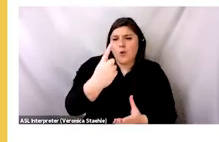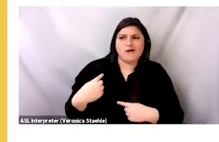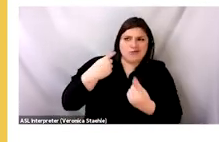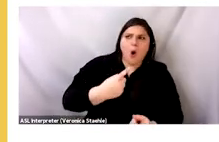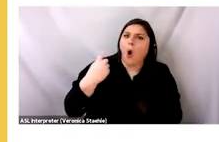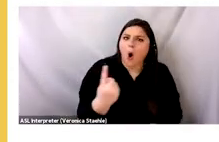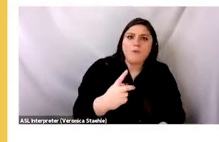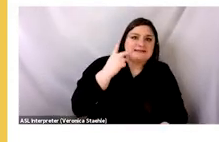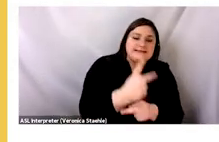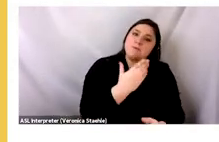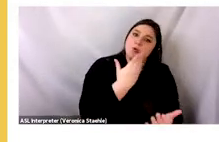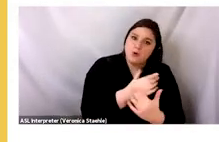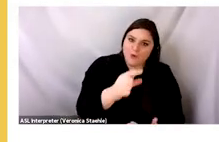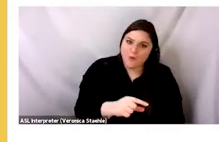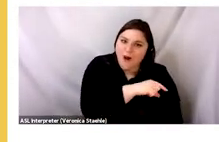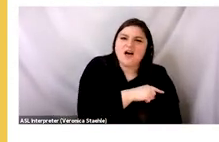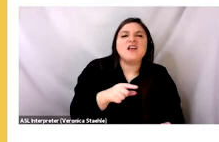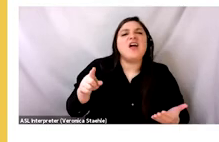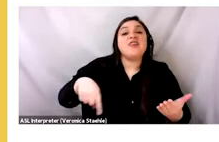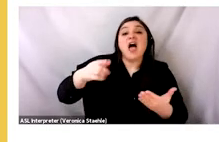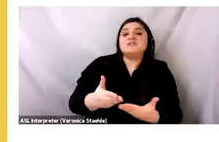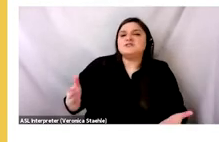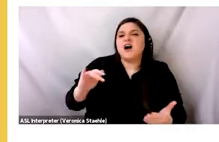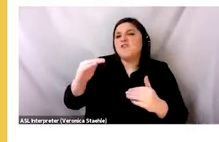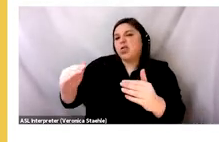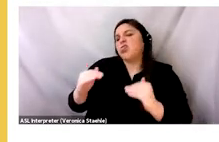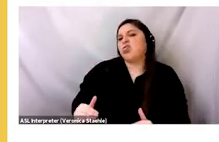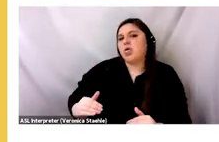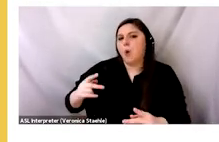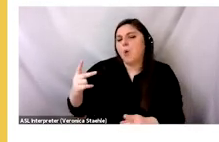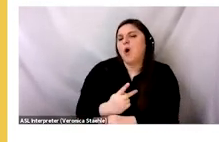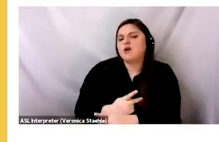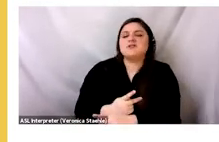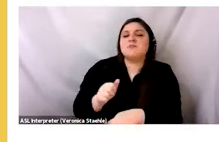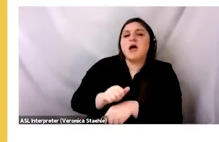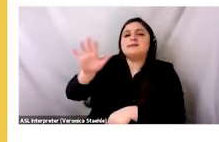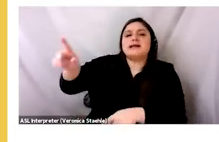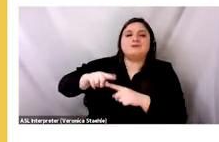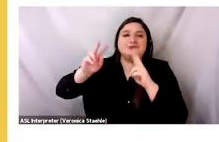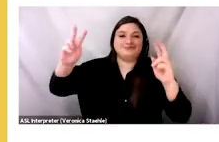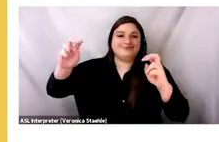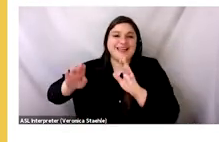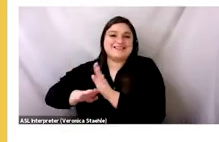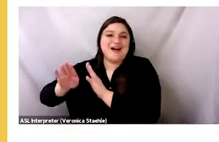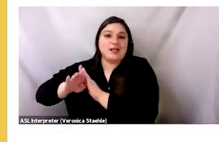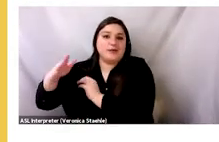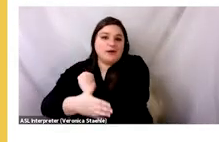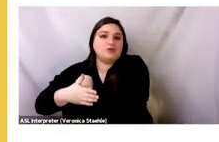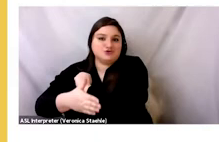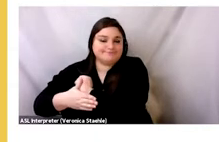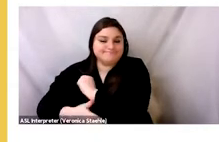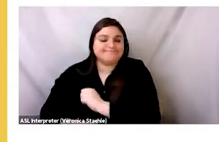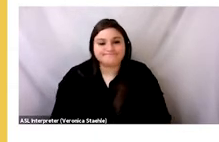basically extracting the higher quality stuff for decades, and then shipping for quote-unquote inferior products to quote-unquote